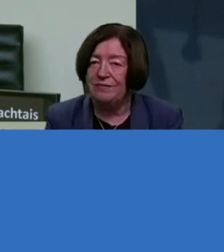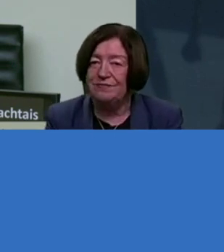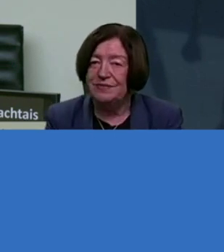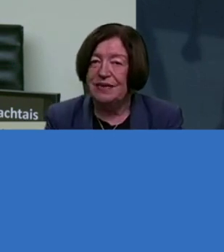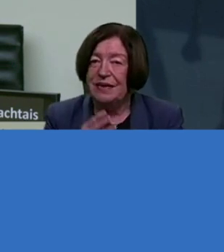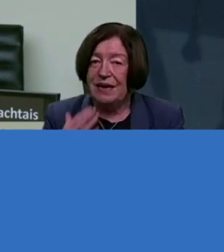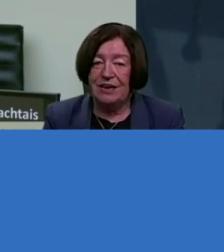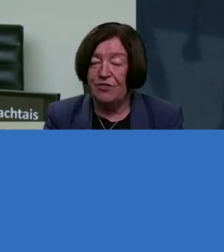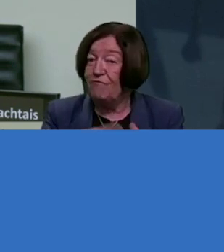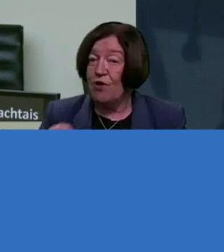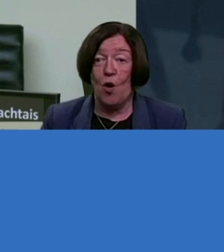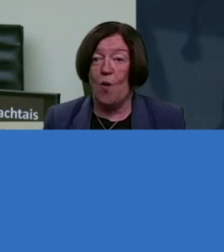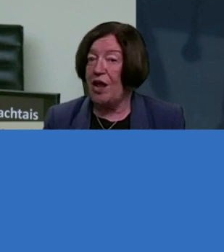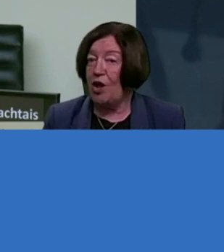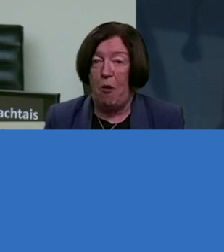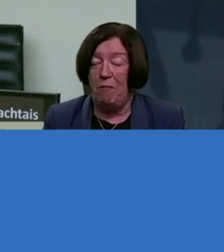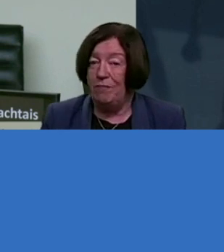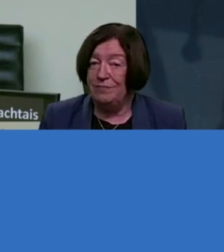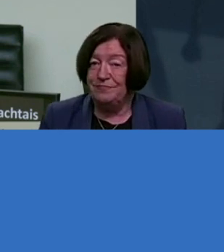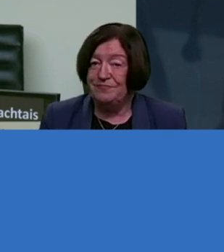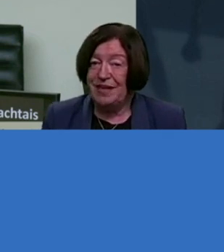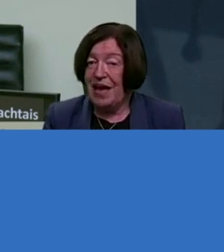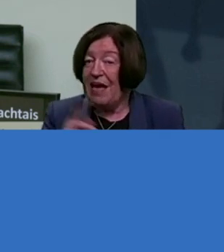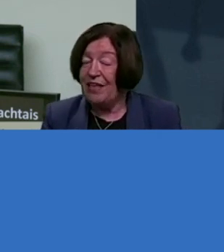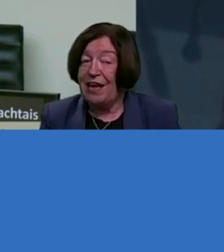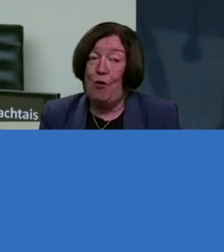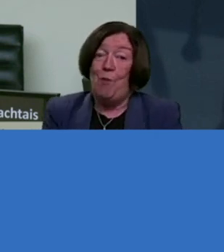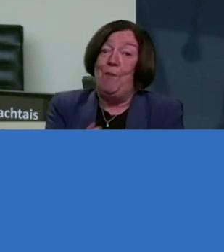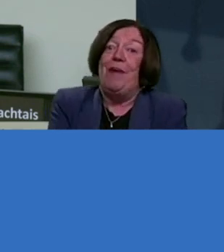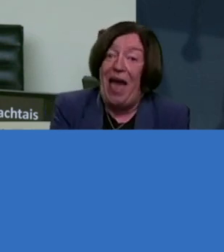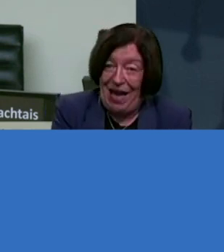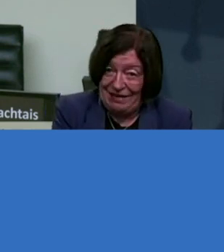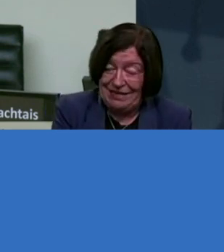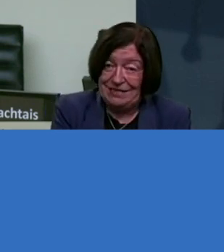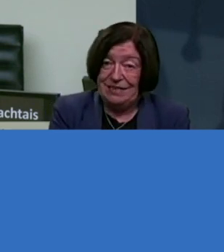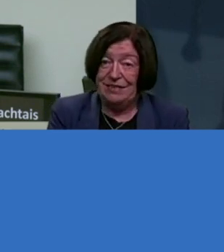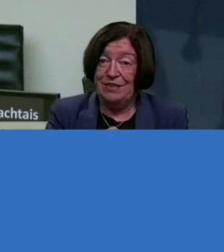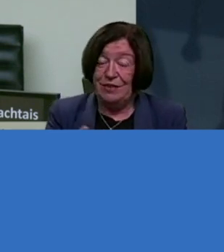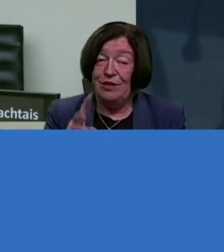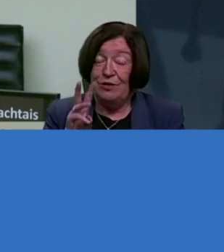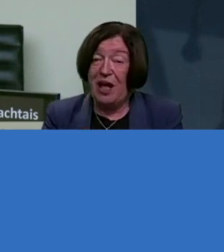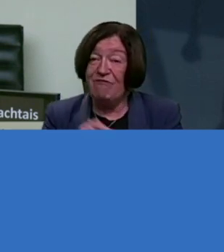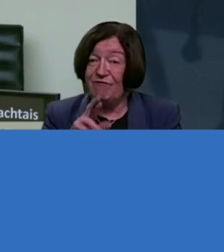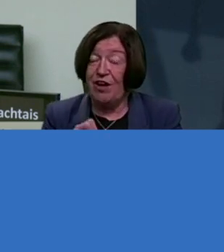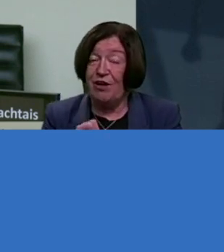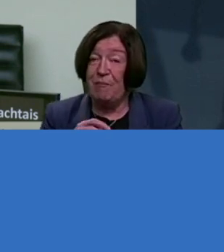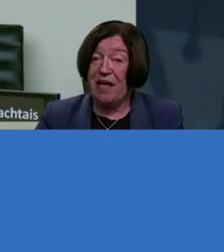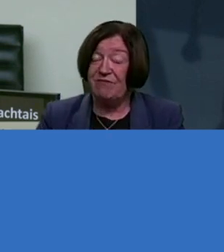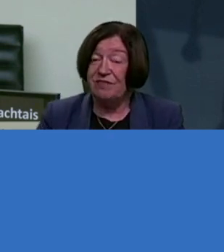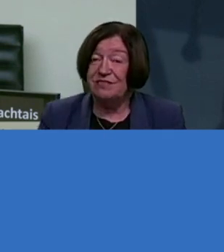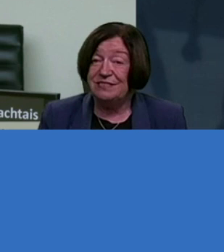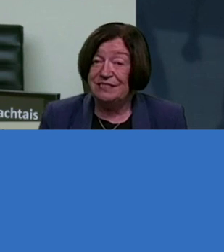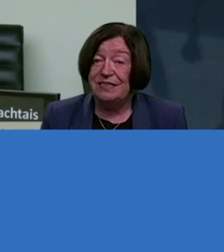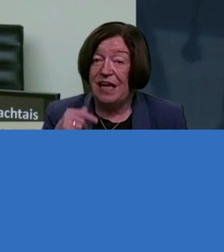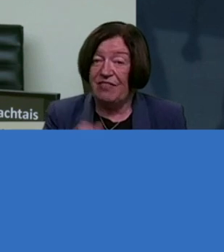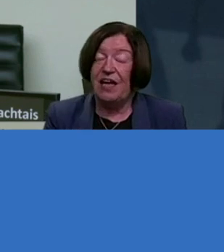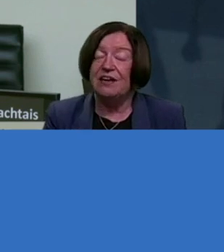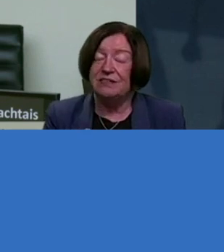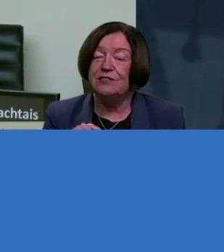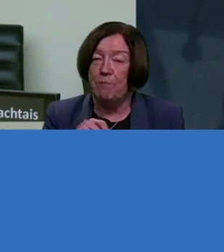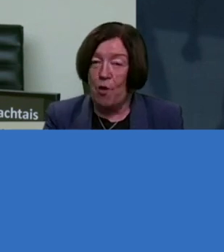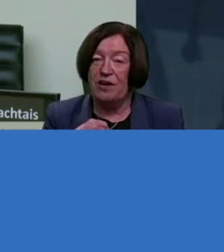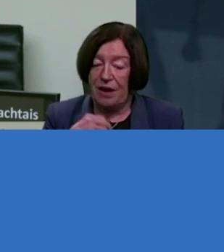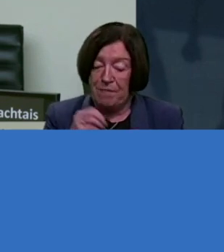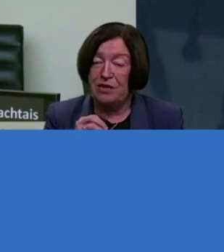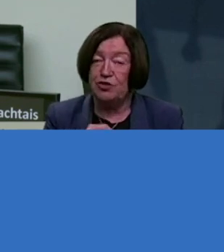And now they've got no income. Okay? And they cannot get back into the welfare benefit system. Right? And that's come back to the point I was